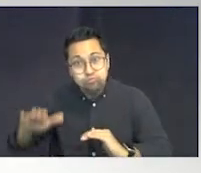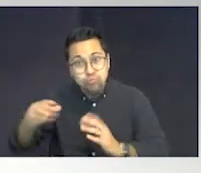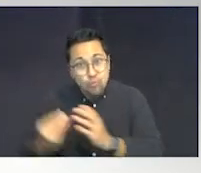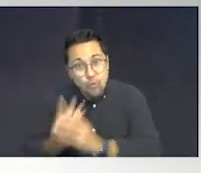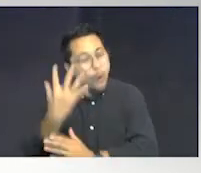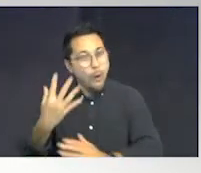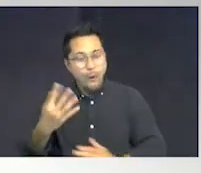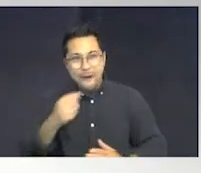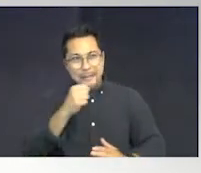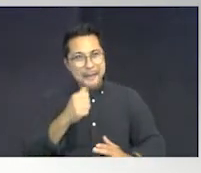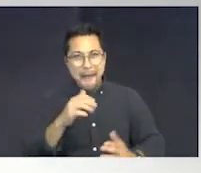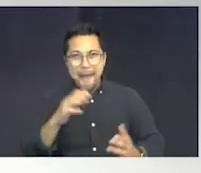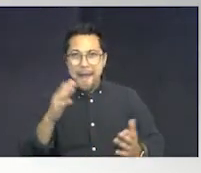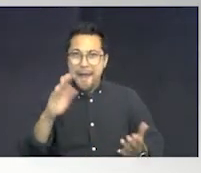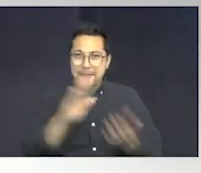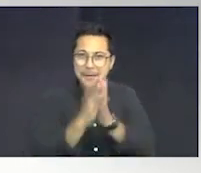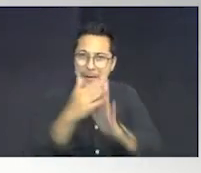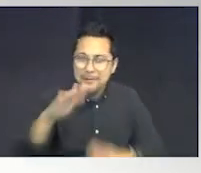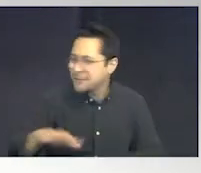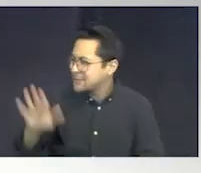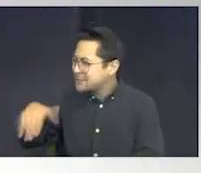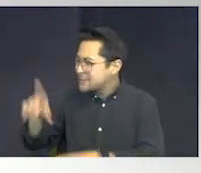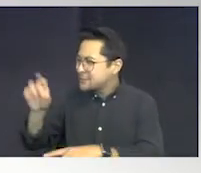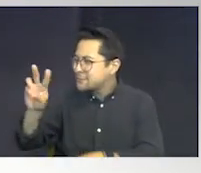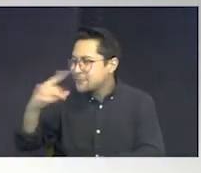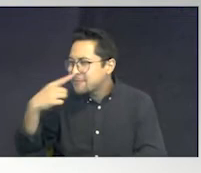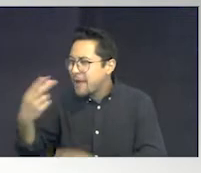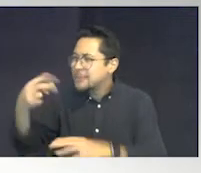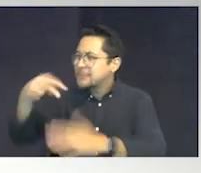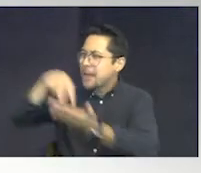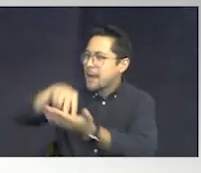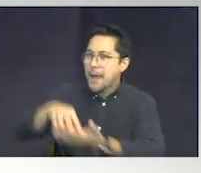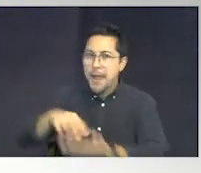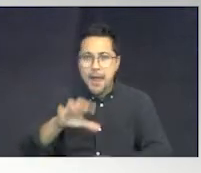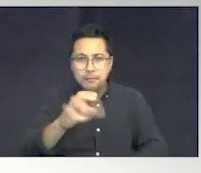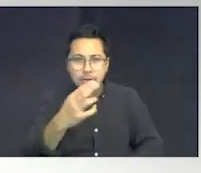At all. Drew, can you stand up for me? Chris, can you stand up?